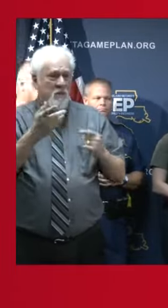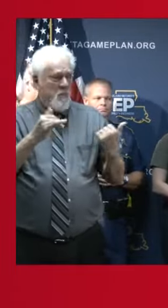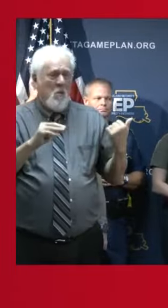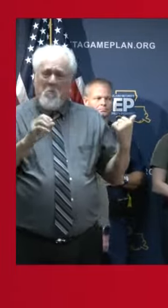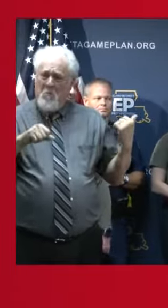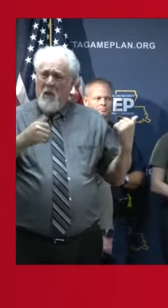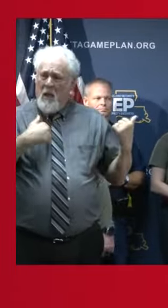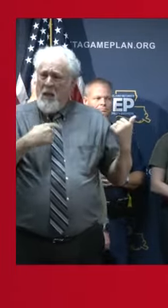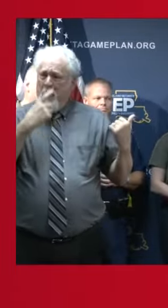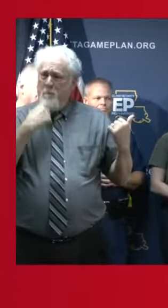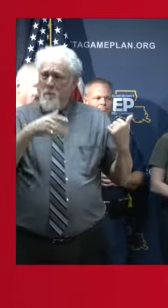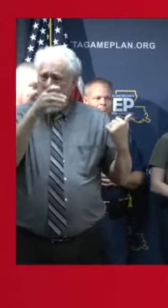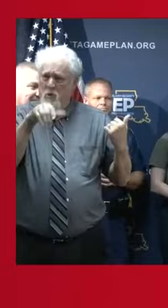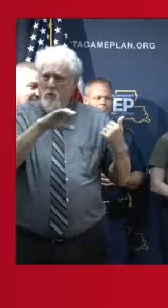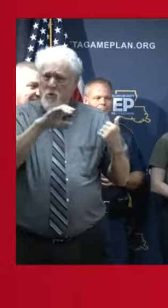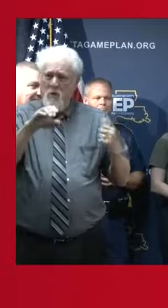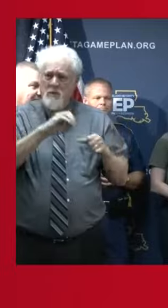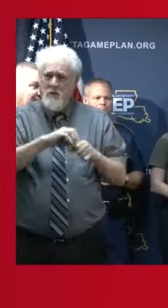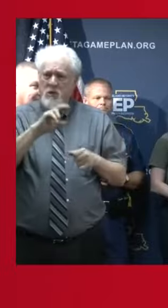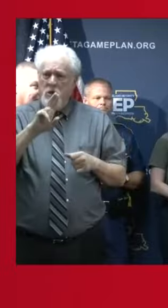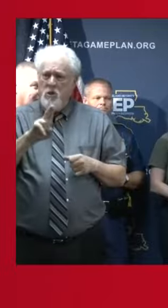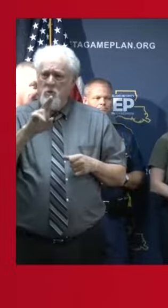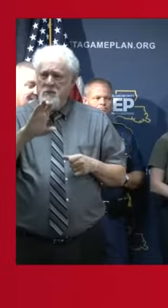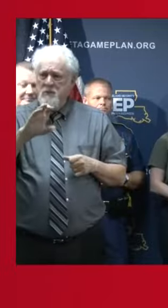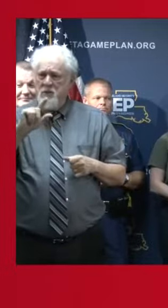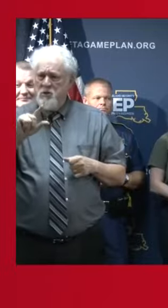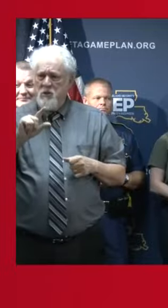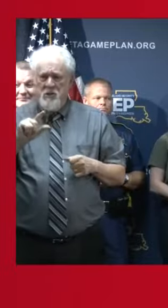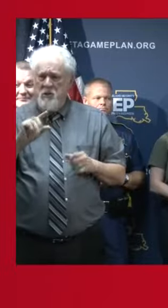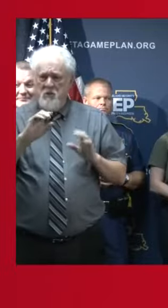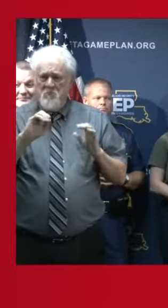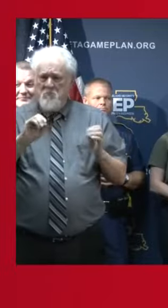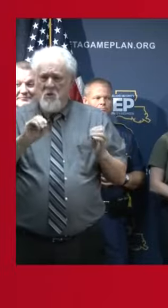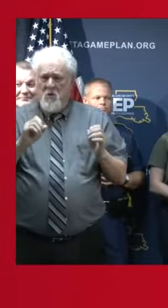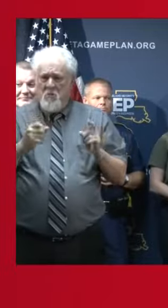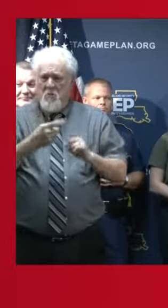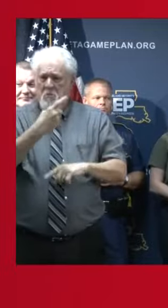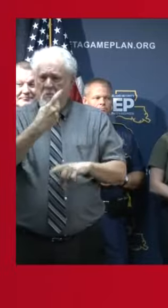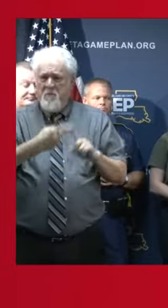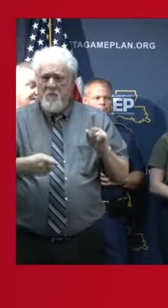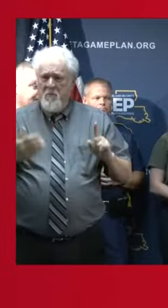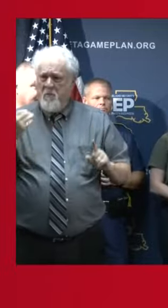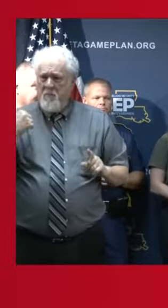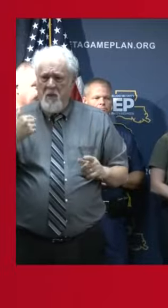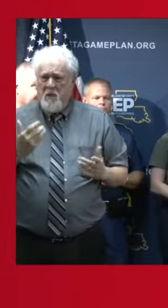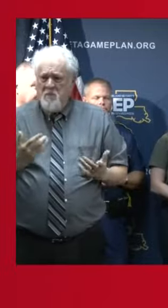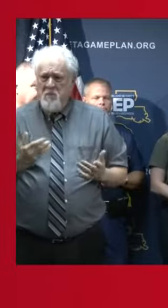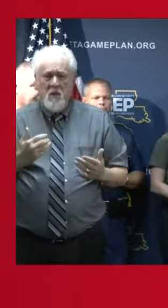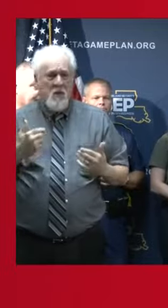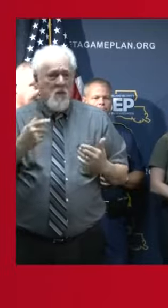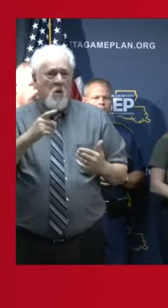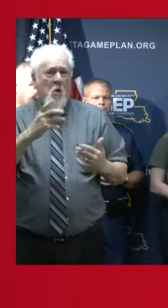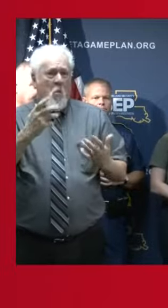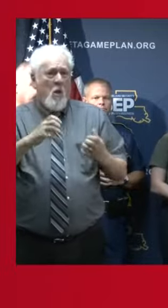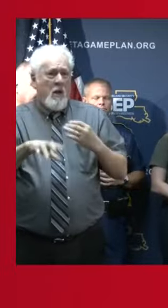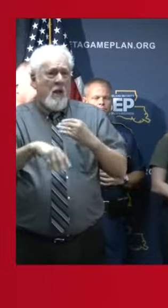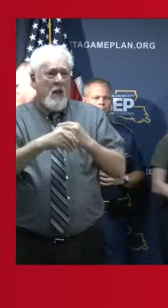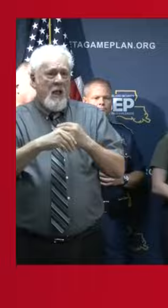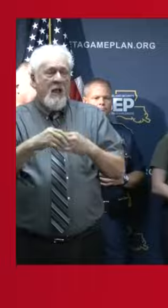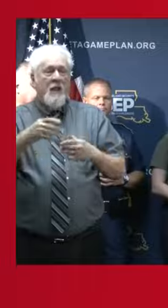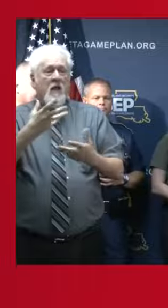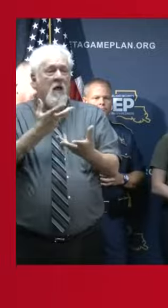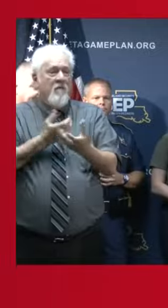the Red Cross was in our UCG. I don't see any deviation from what we've done in the past. We certainly want to add our faith based